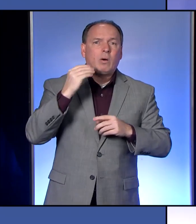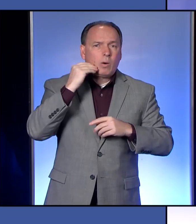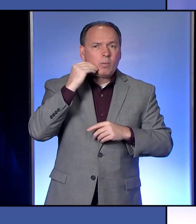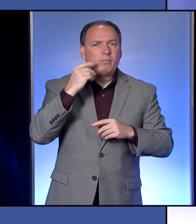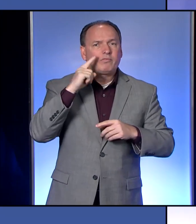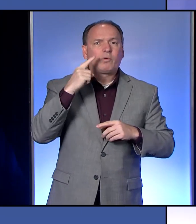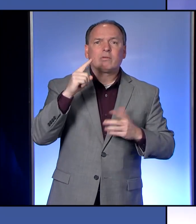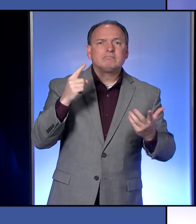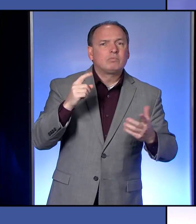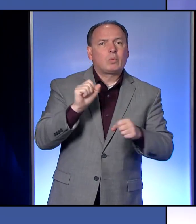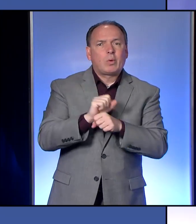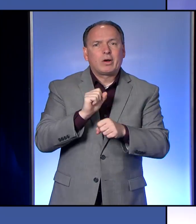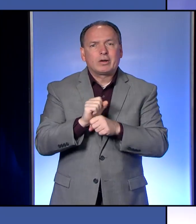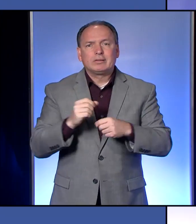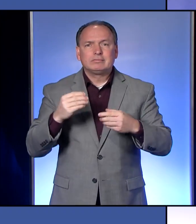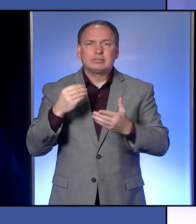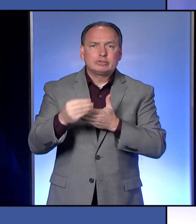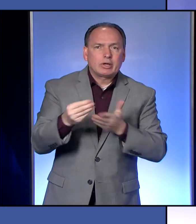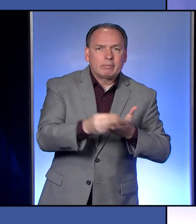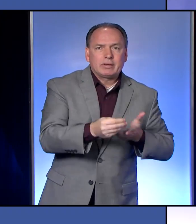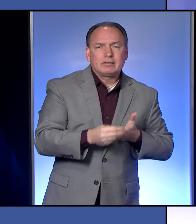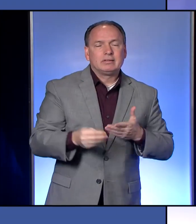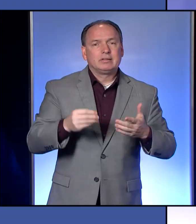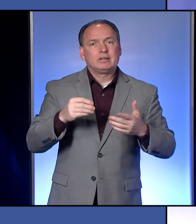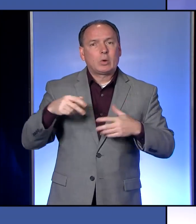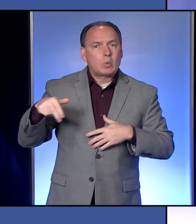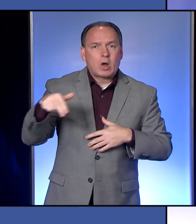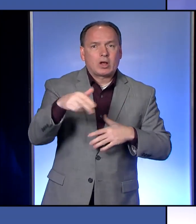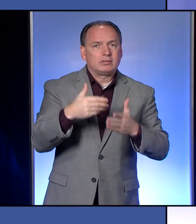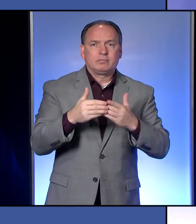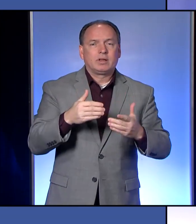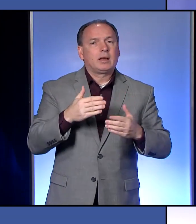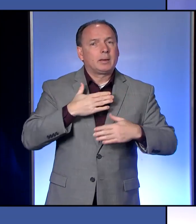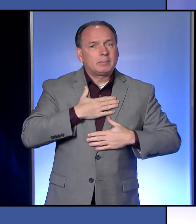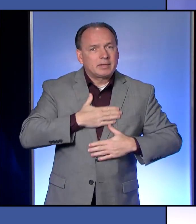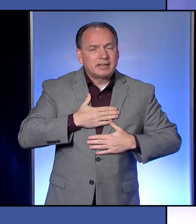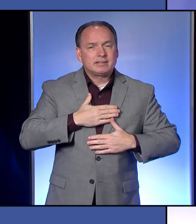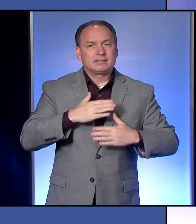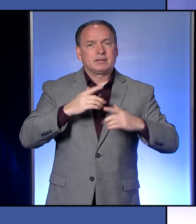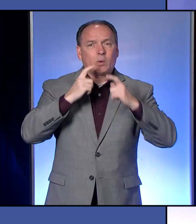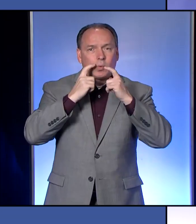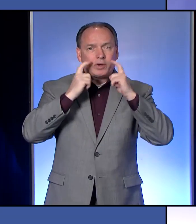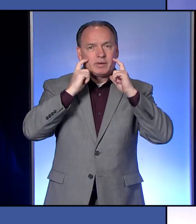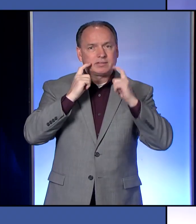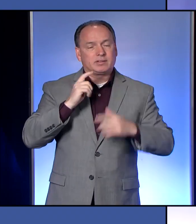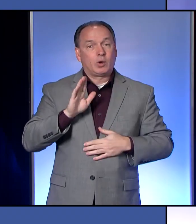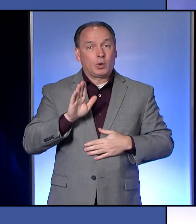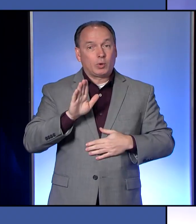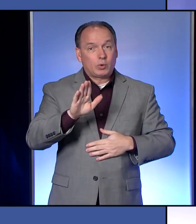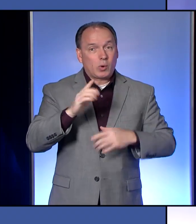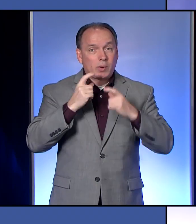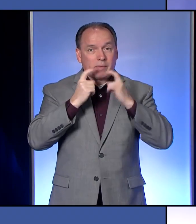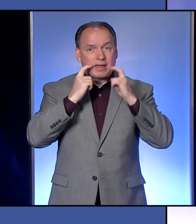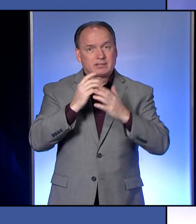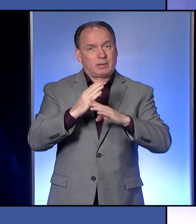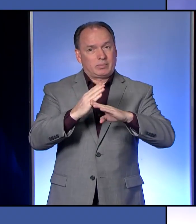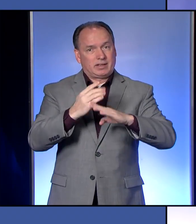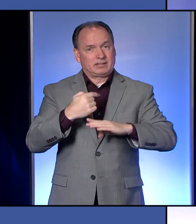or even a walk, please wear your mask. Your mask protects me. My mask protects you.